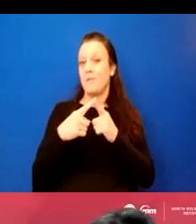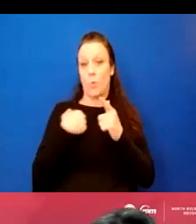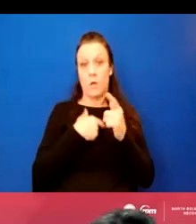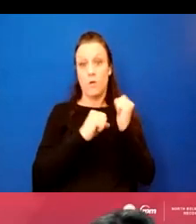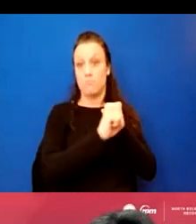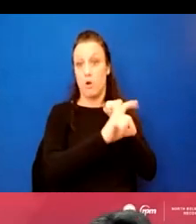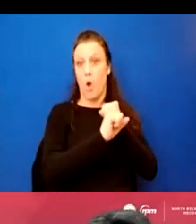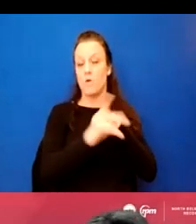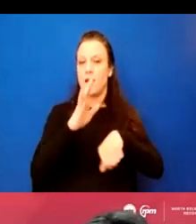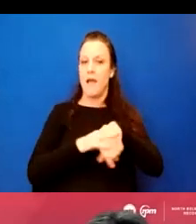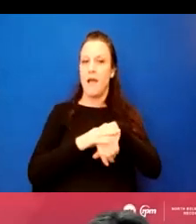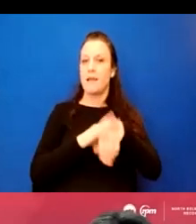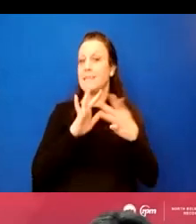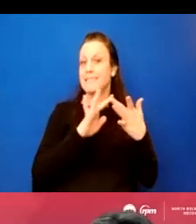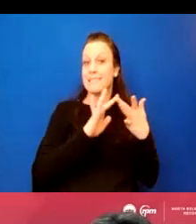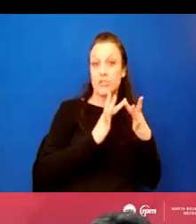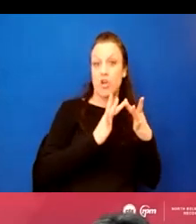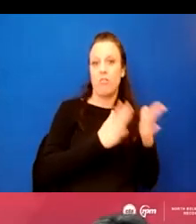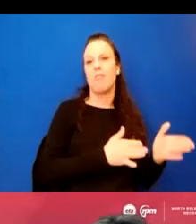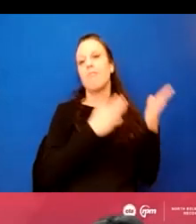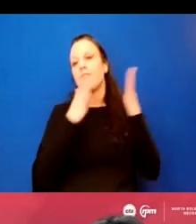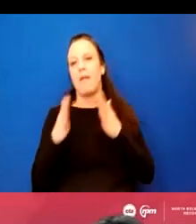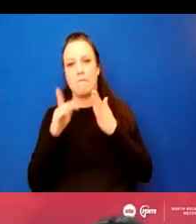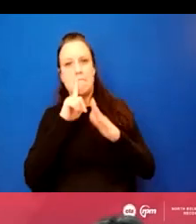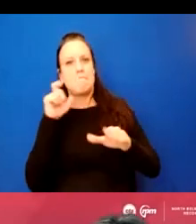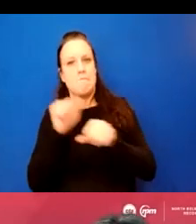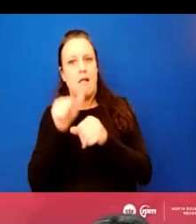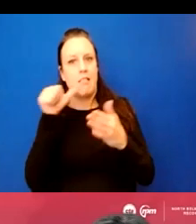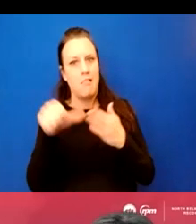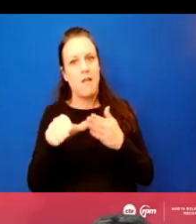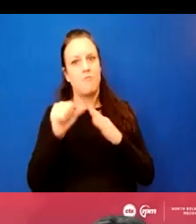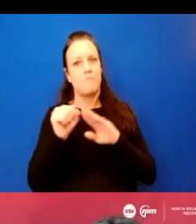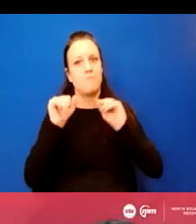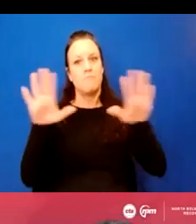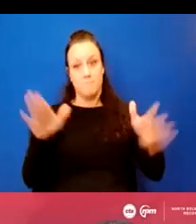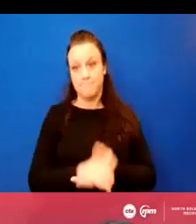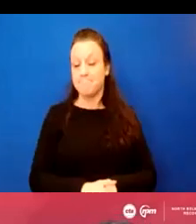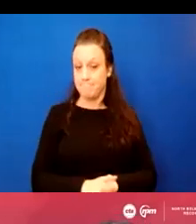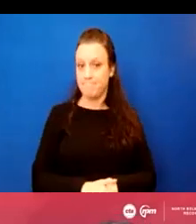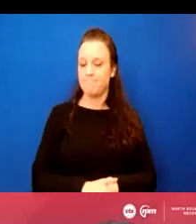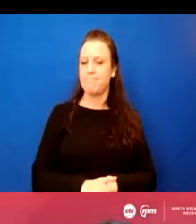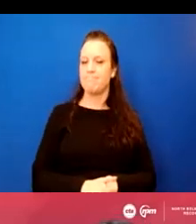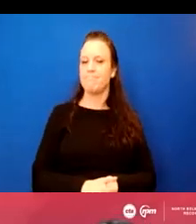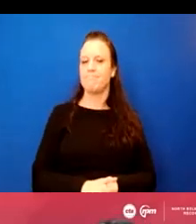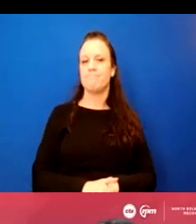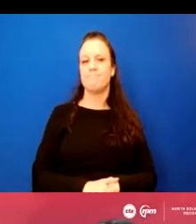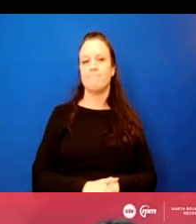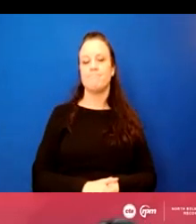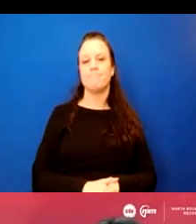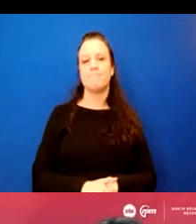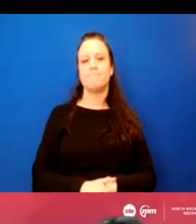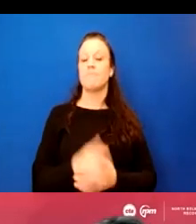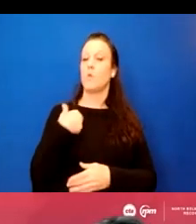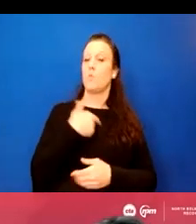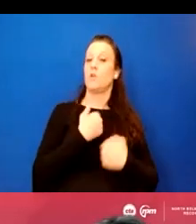on digital and physical promotional materials. So we